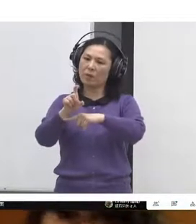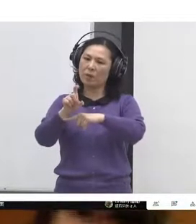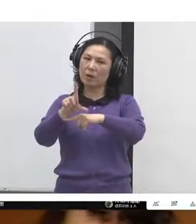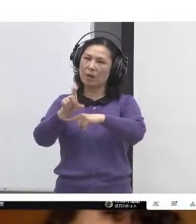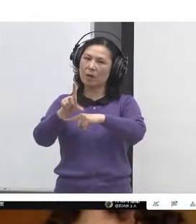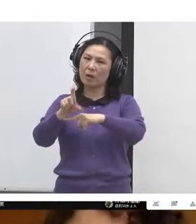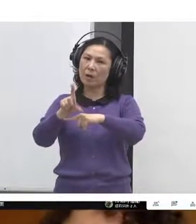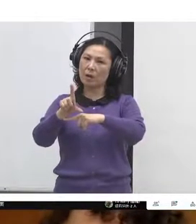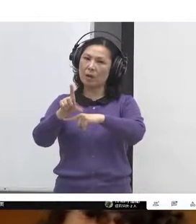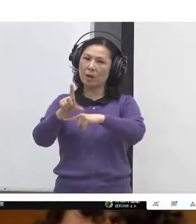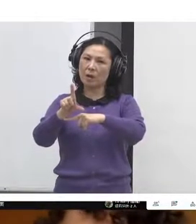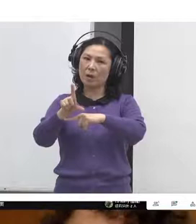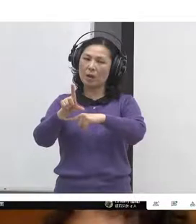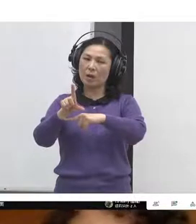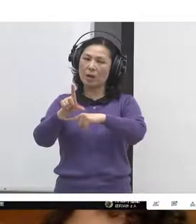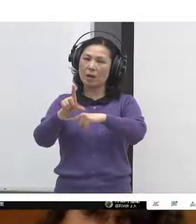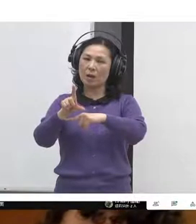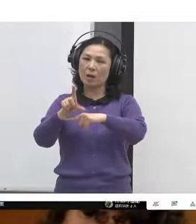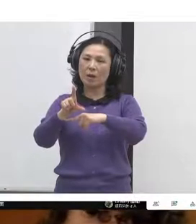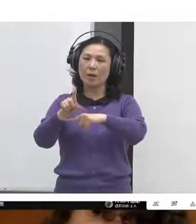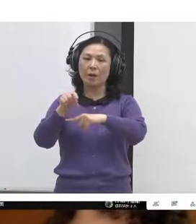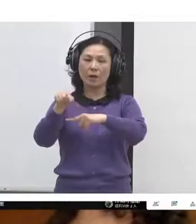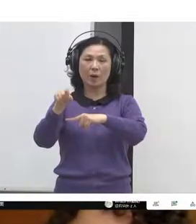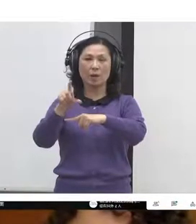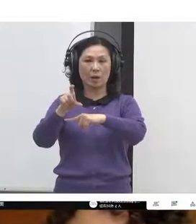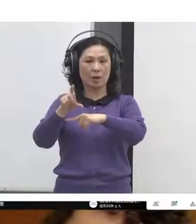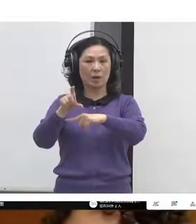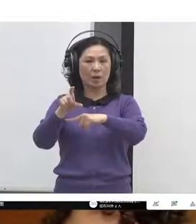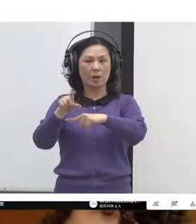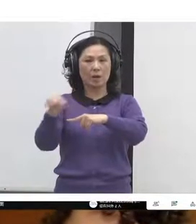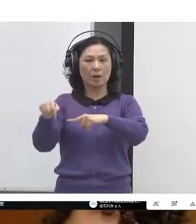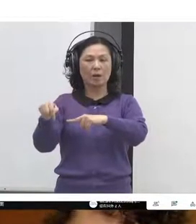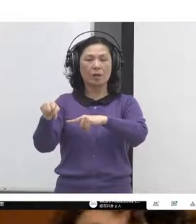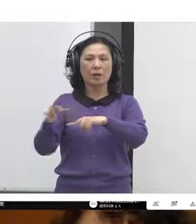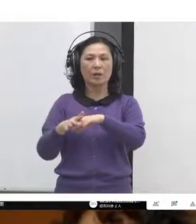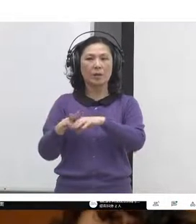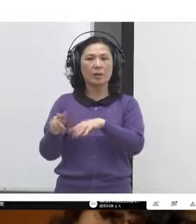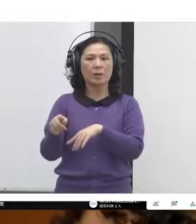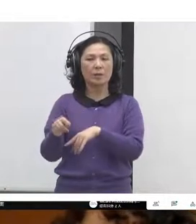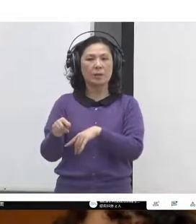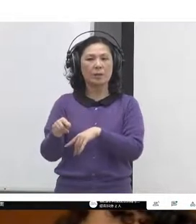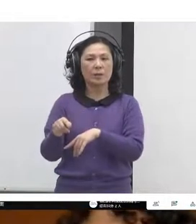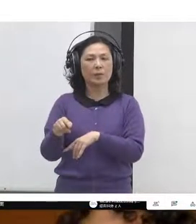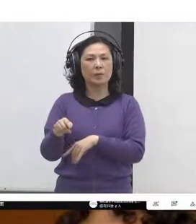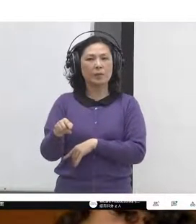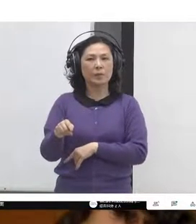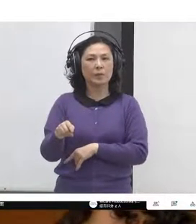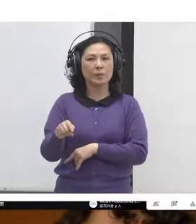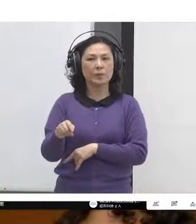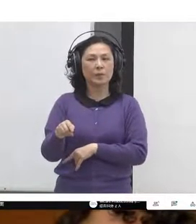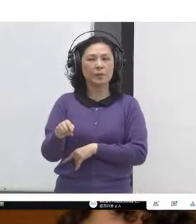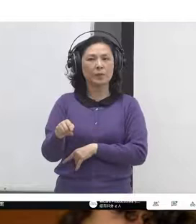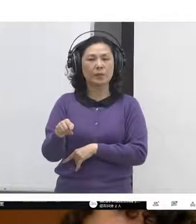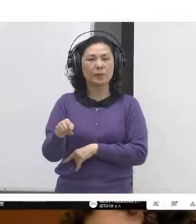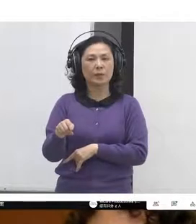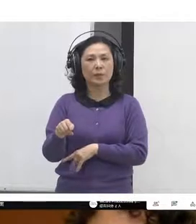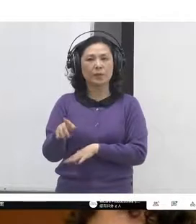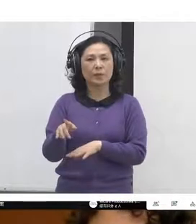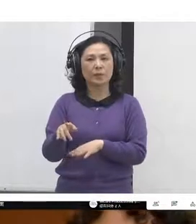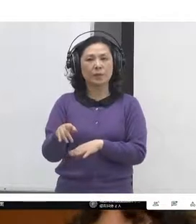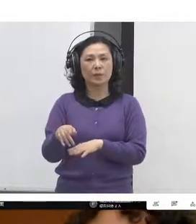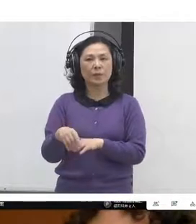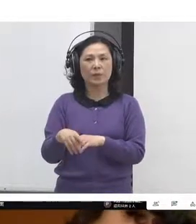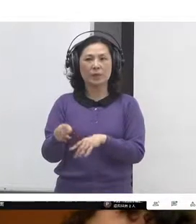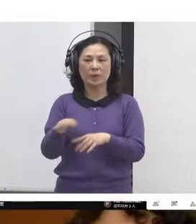from term limits. That's the mayor and the comptroller. Almost 70% of the city council will